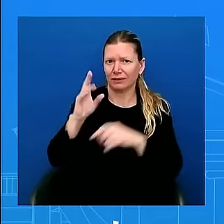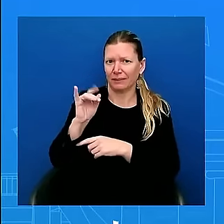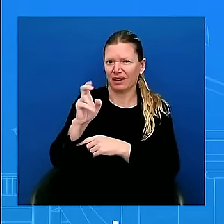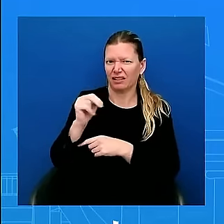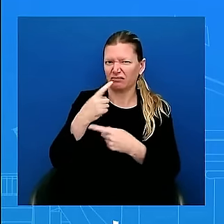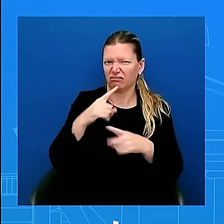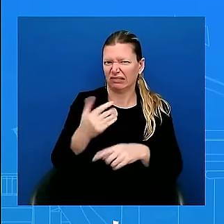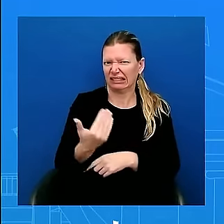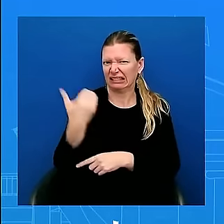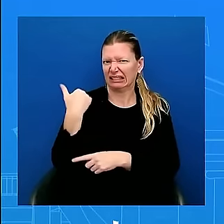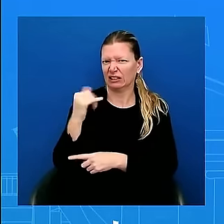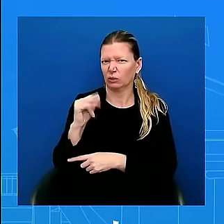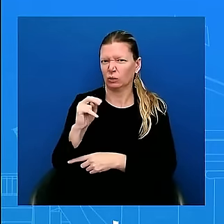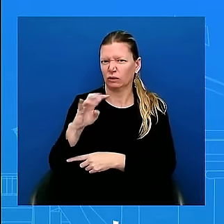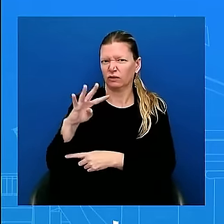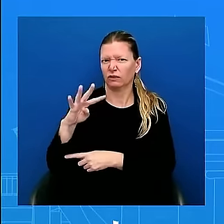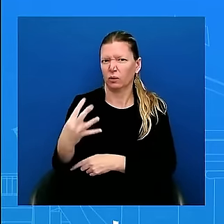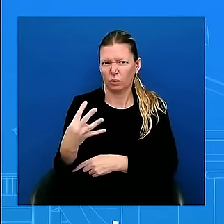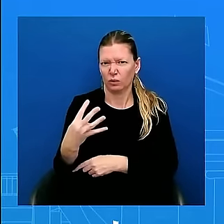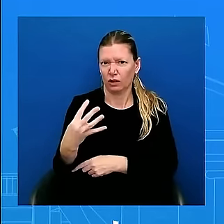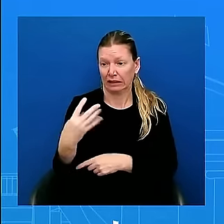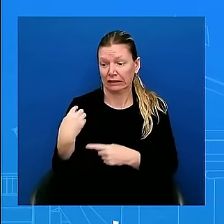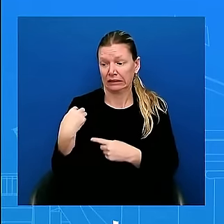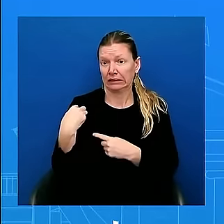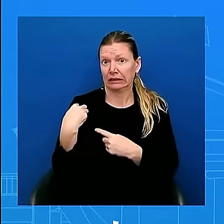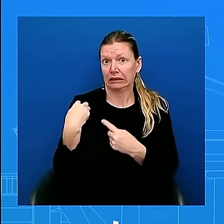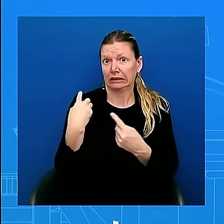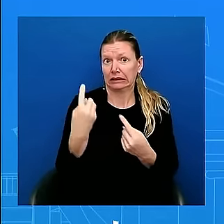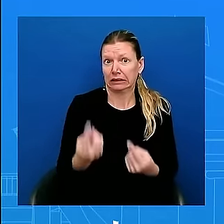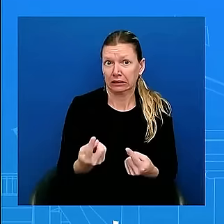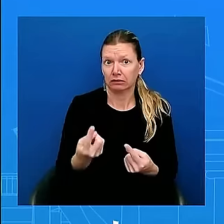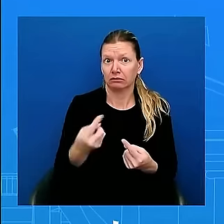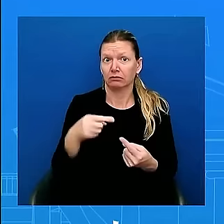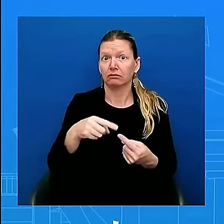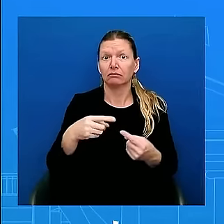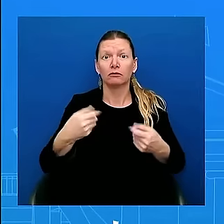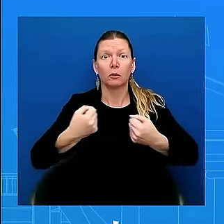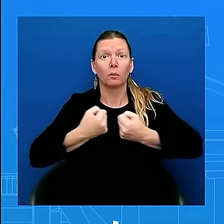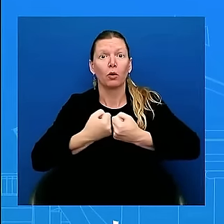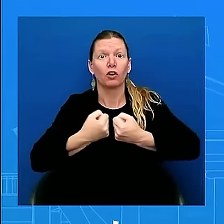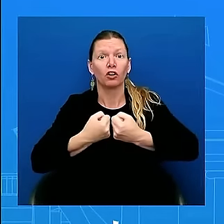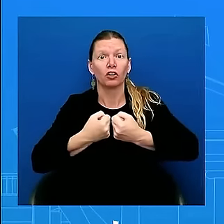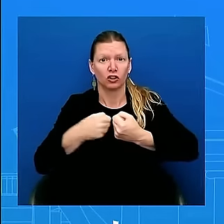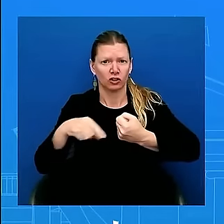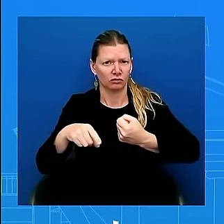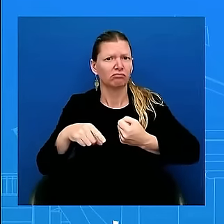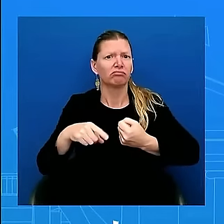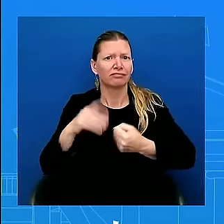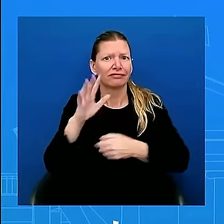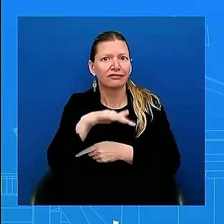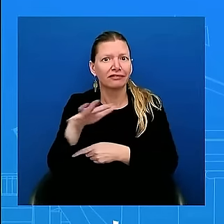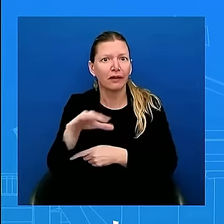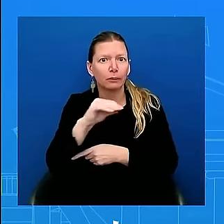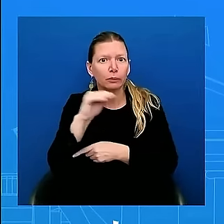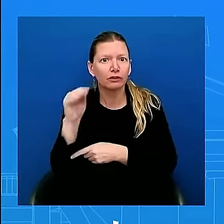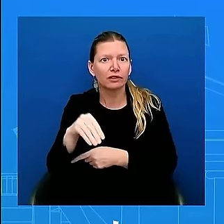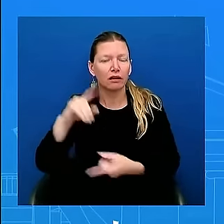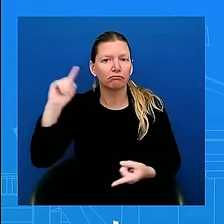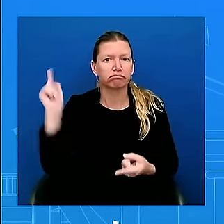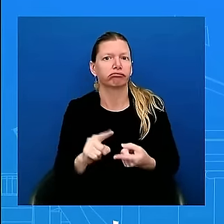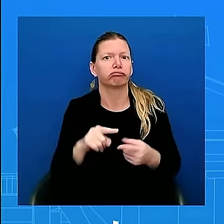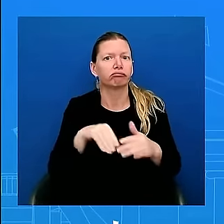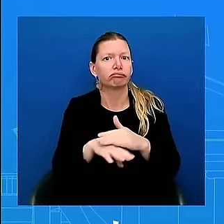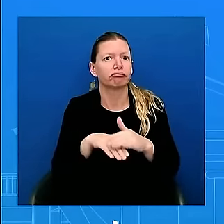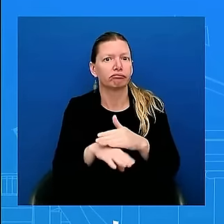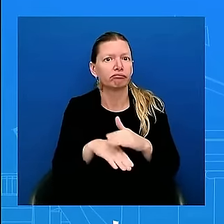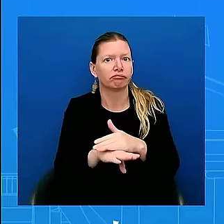between ports of entry have dropped more than 55 percent. Average daily encounters are now lower than they